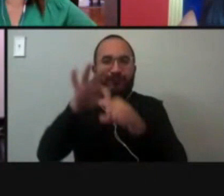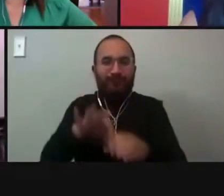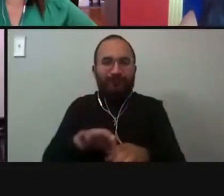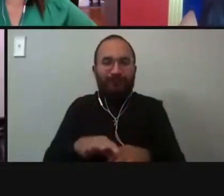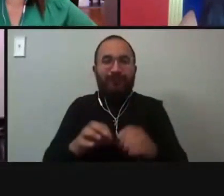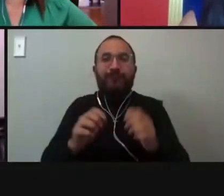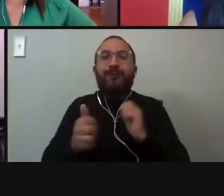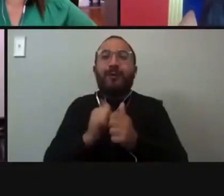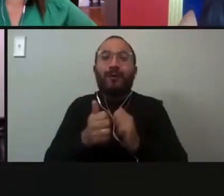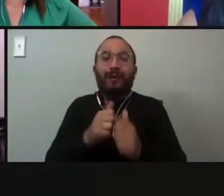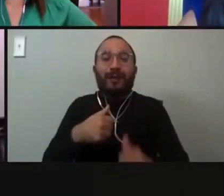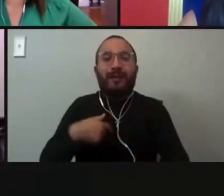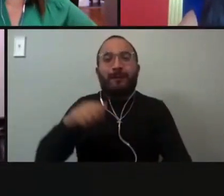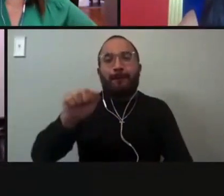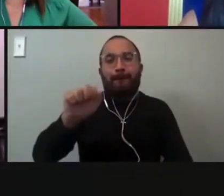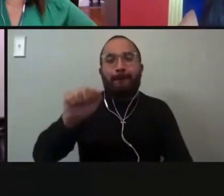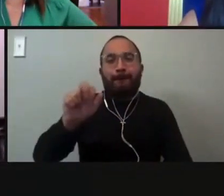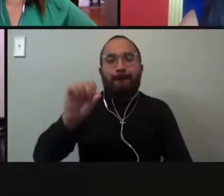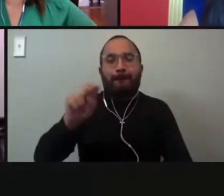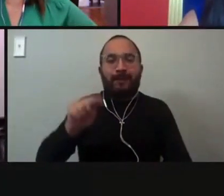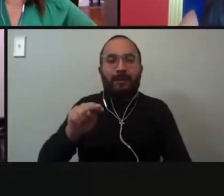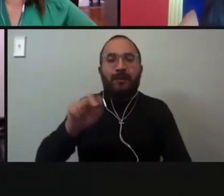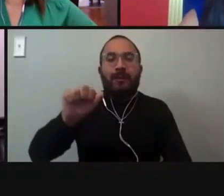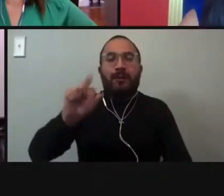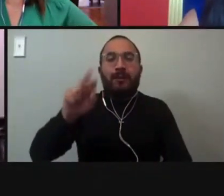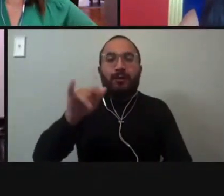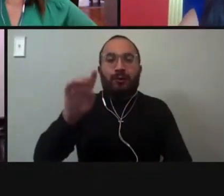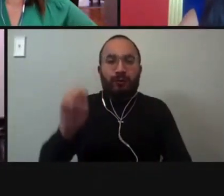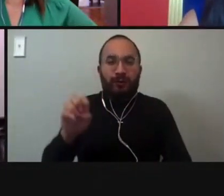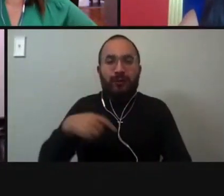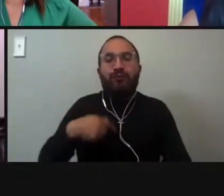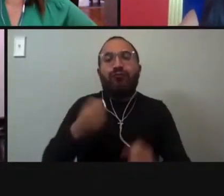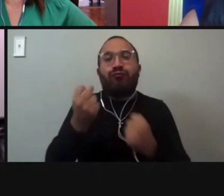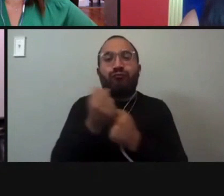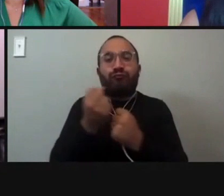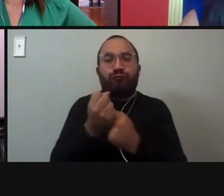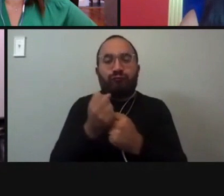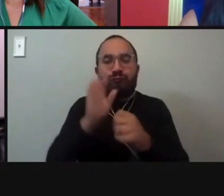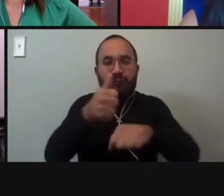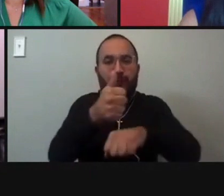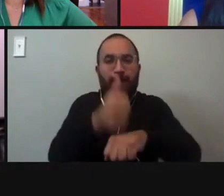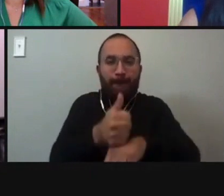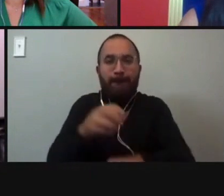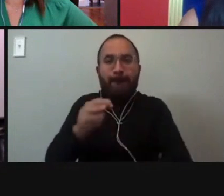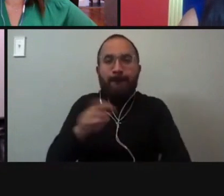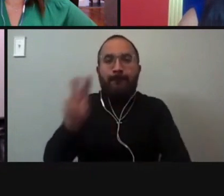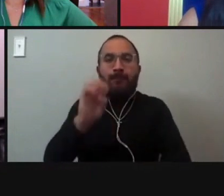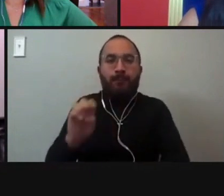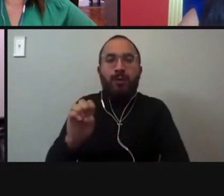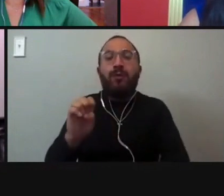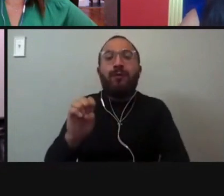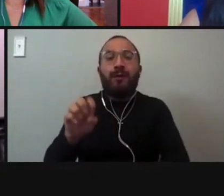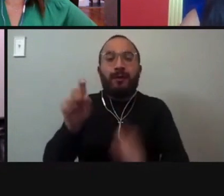So I'm Aaron Arguello. I'm an advocacy organizer at Move Texas. Move is a nonpartisan, non-profit,